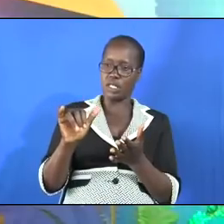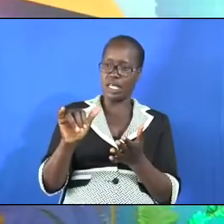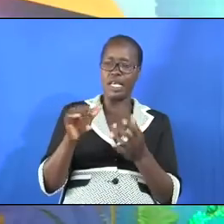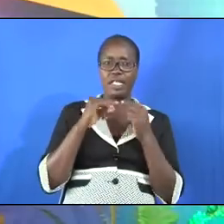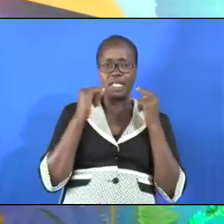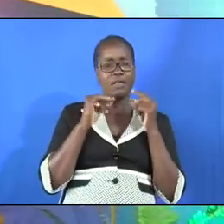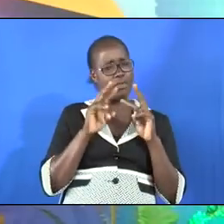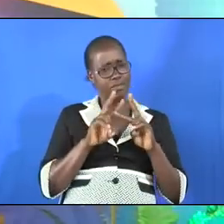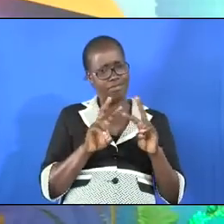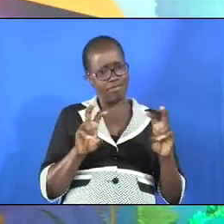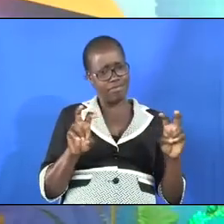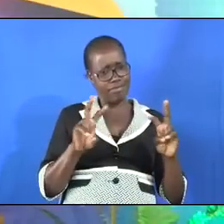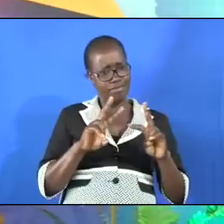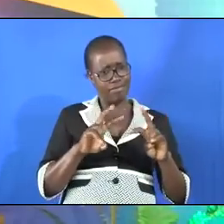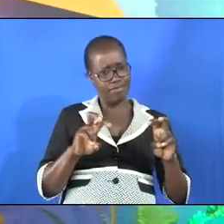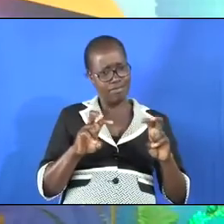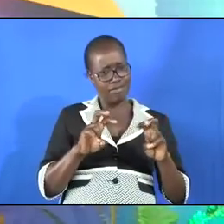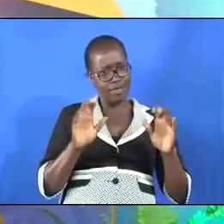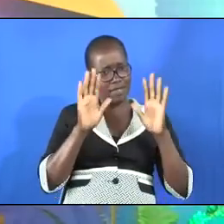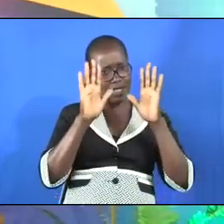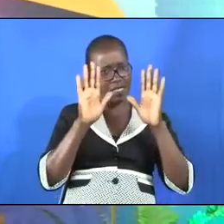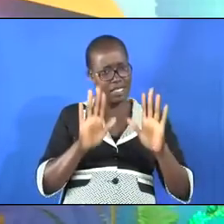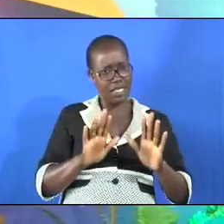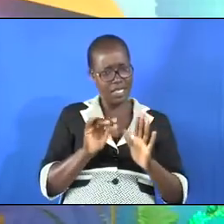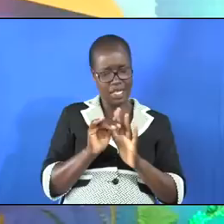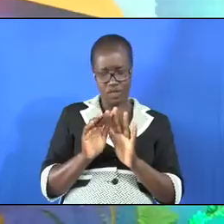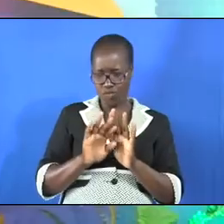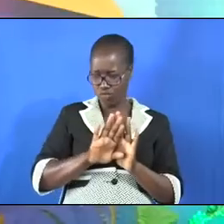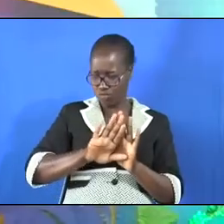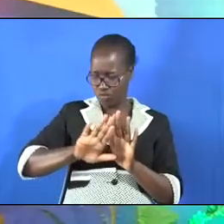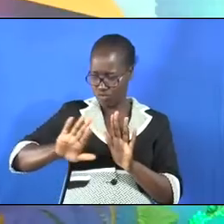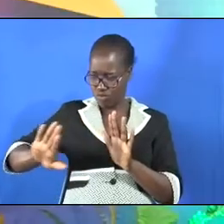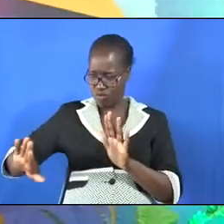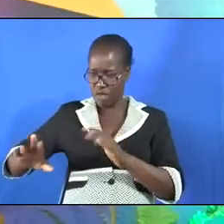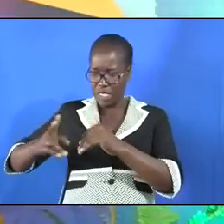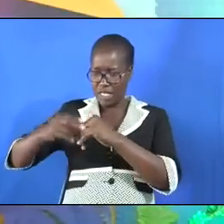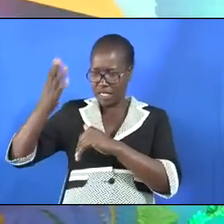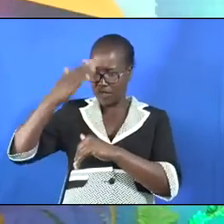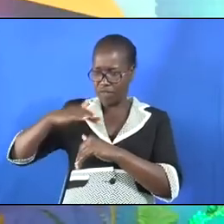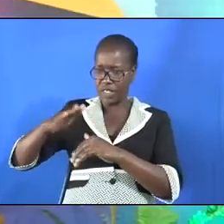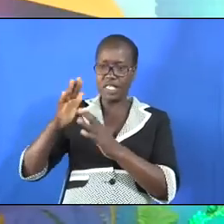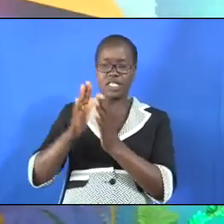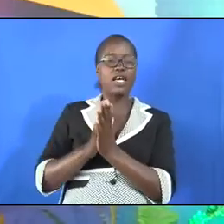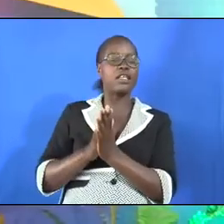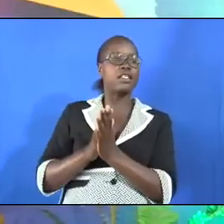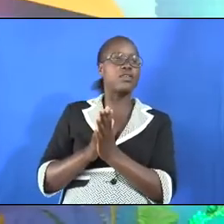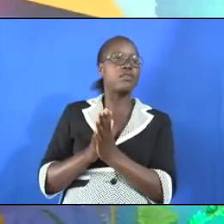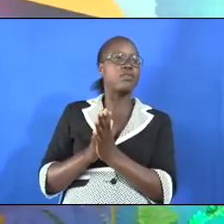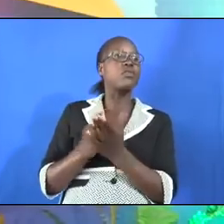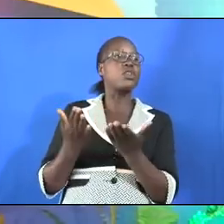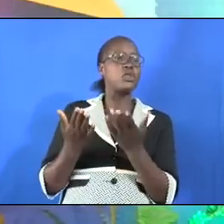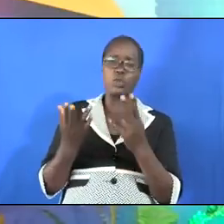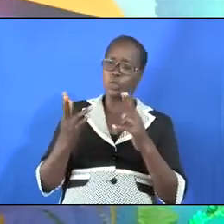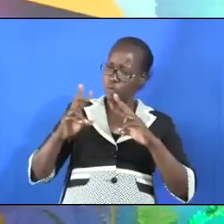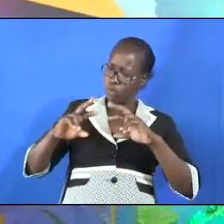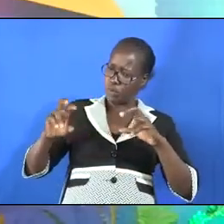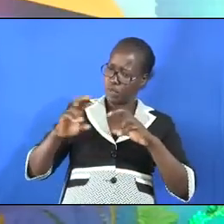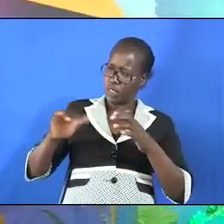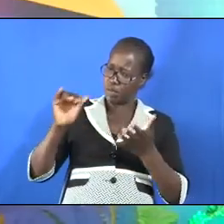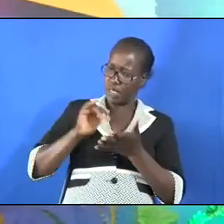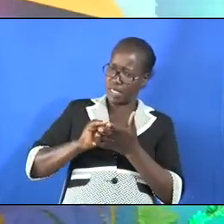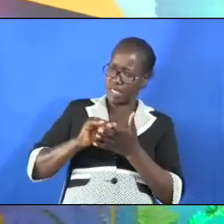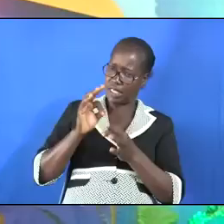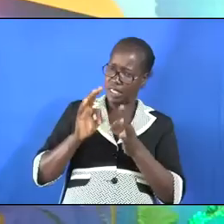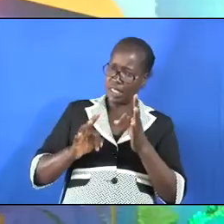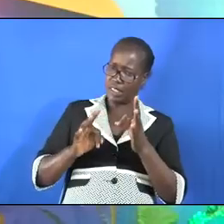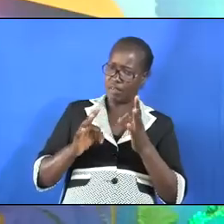priests. And it was necessary that you are isolated for seven days and you will be re-examined and see if it